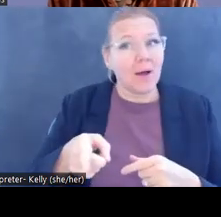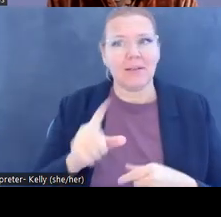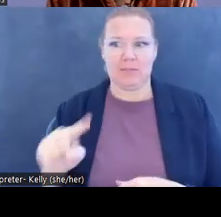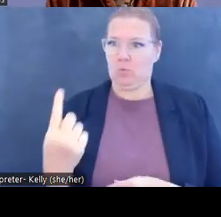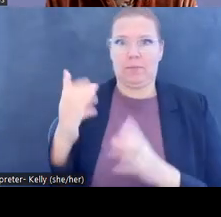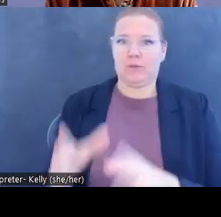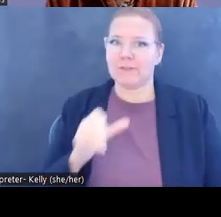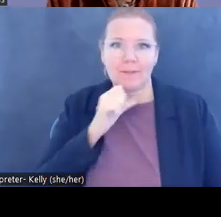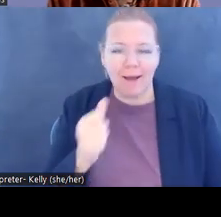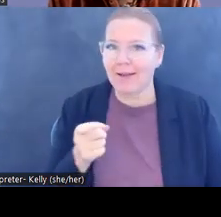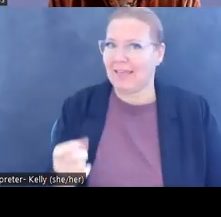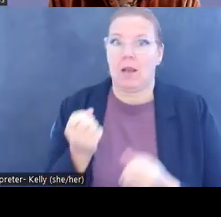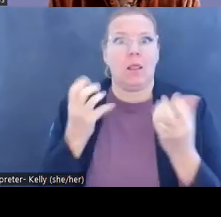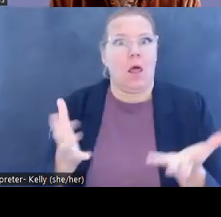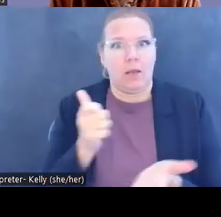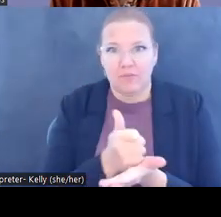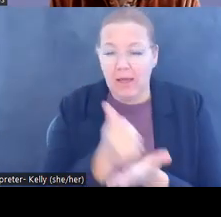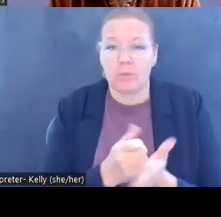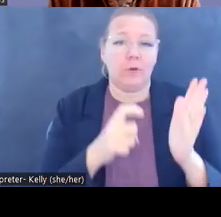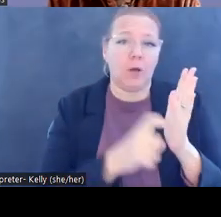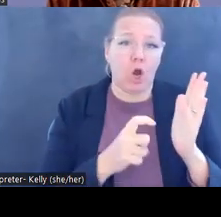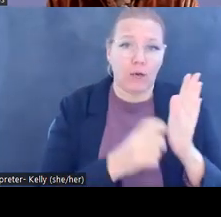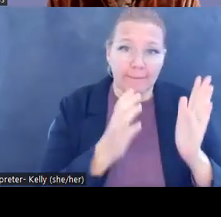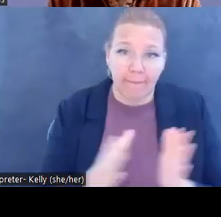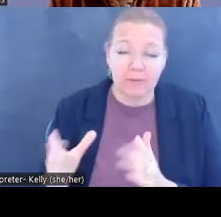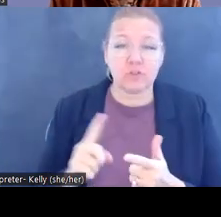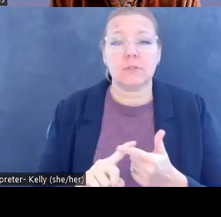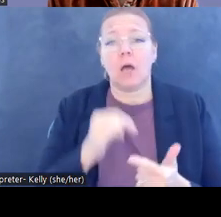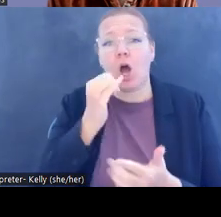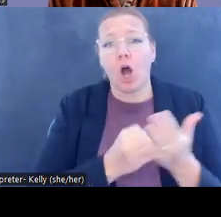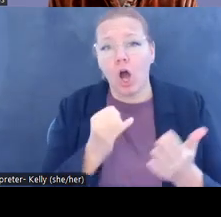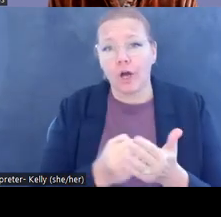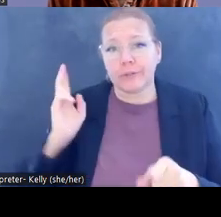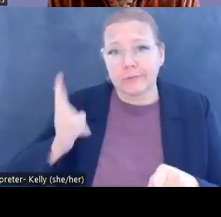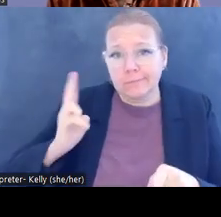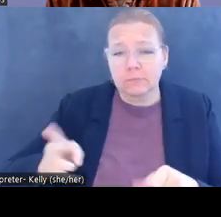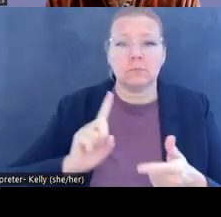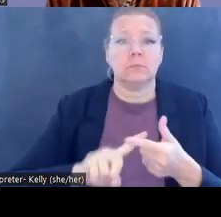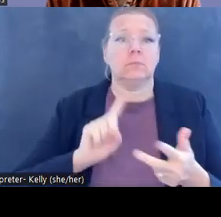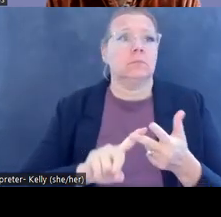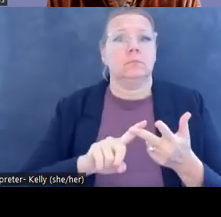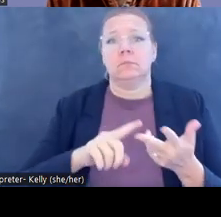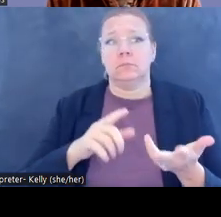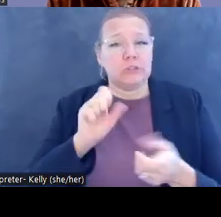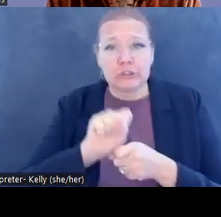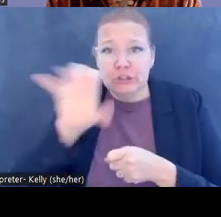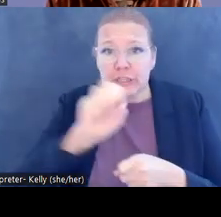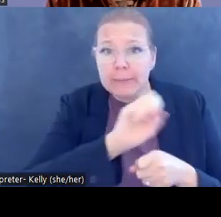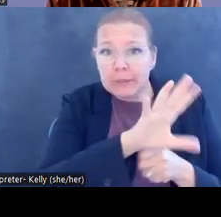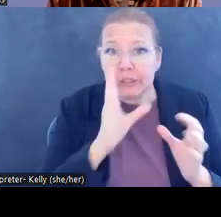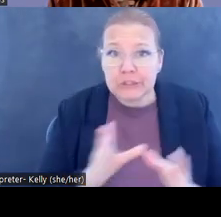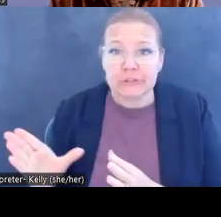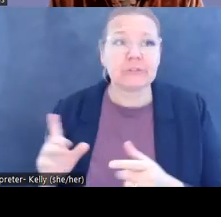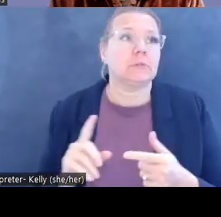only from archaeologists, art historians, conservators, shippers, to